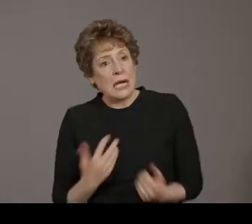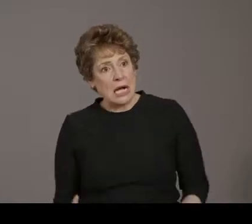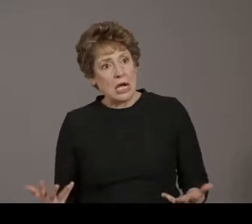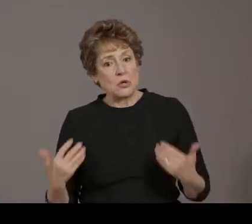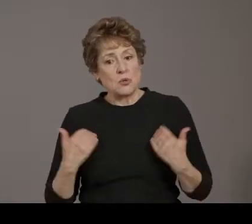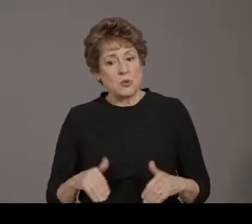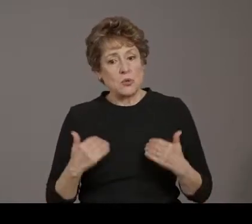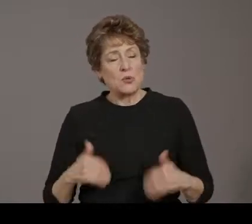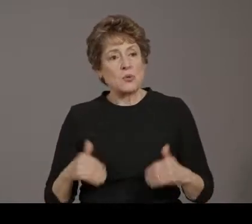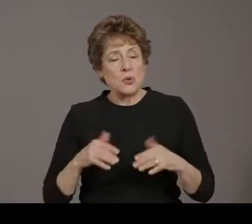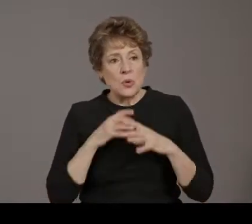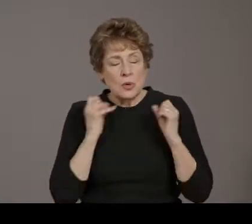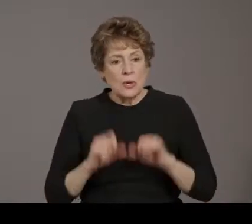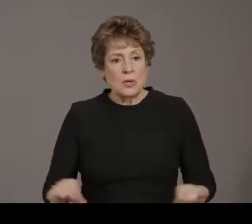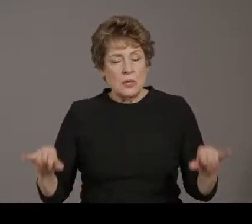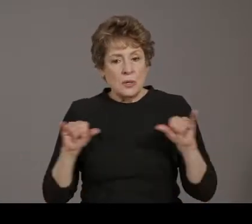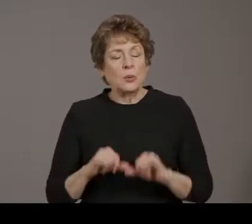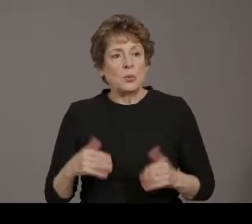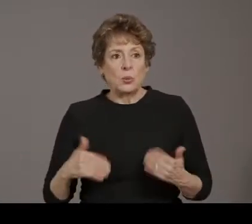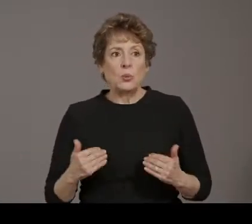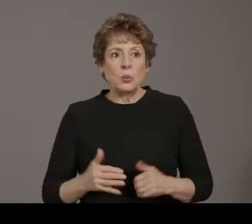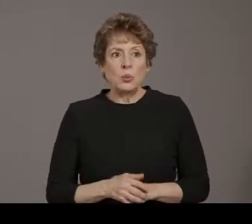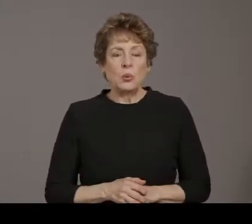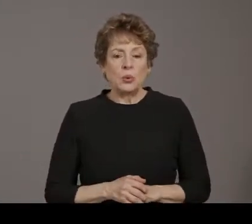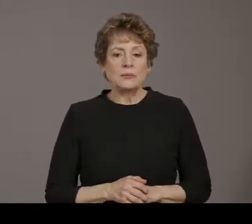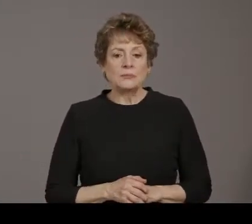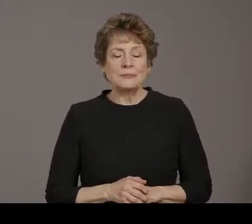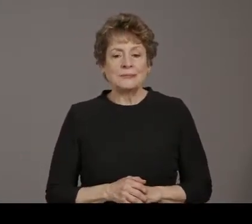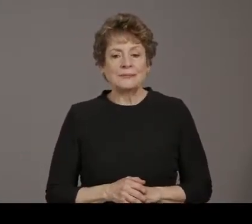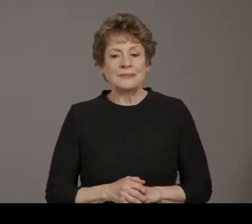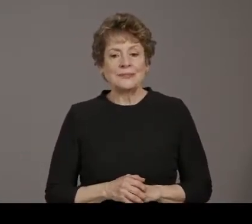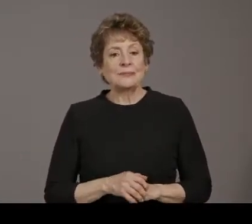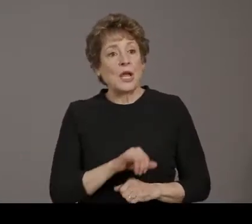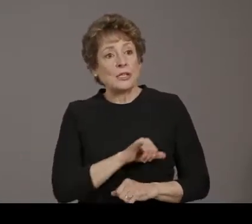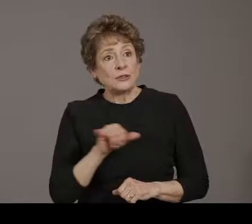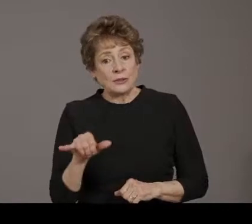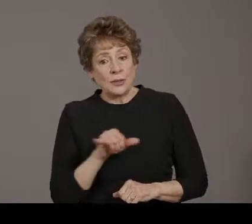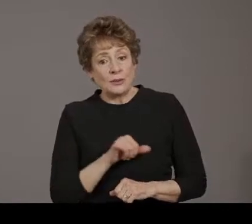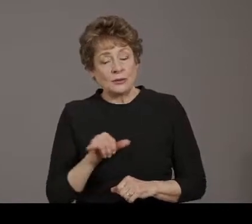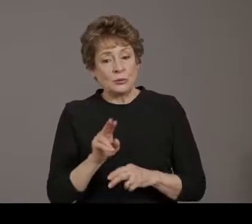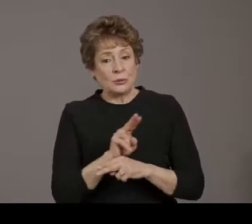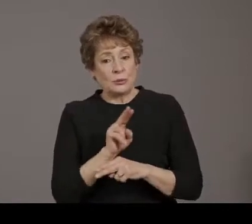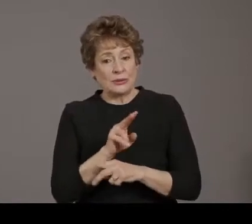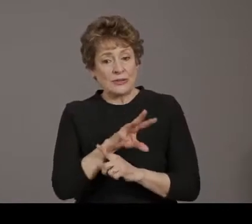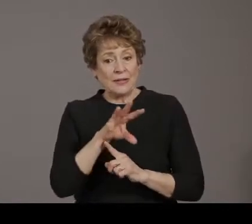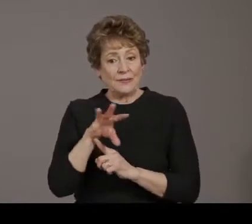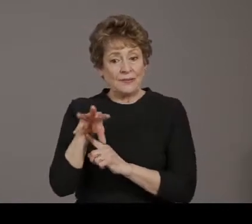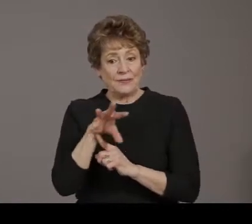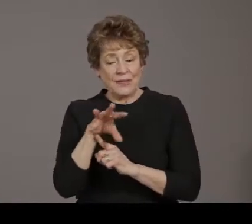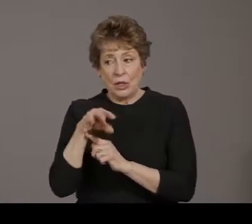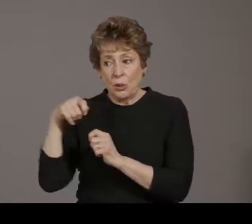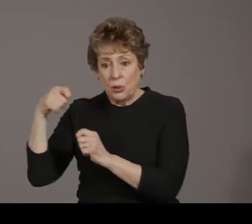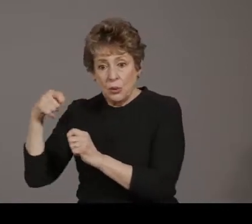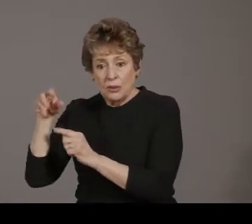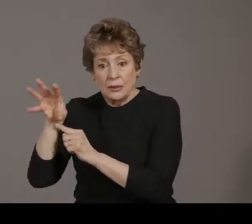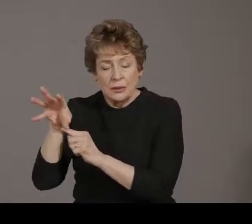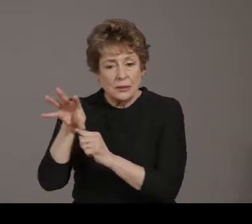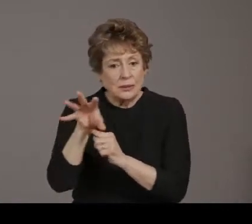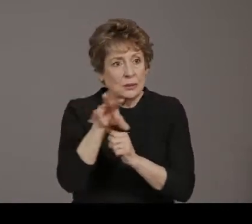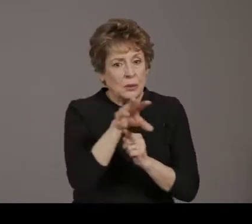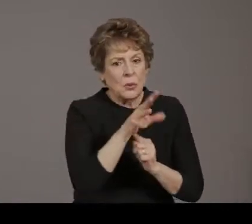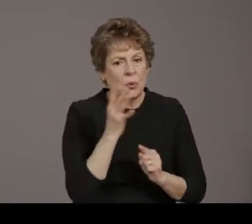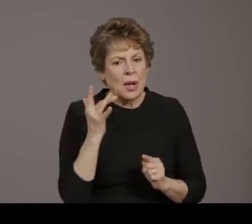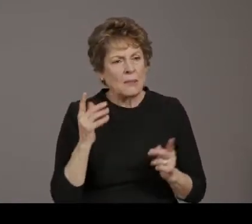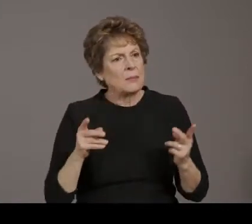We also tried to take some of the footage in the video about why people were choosing to get vaccinated.